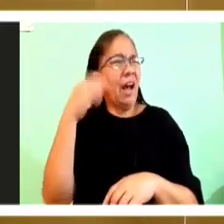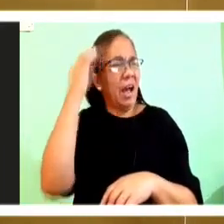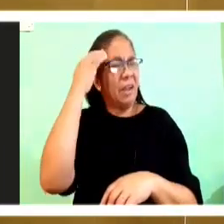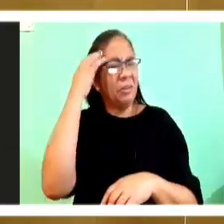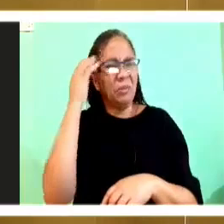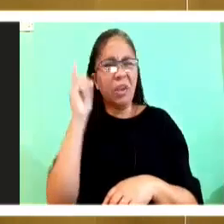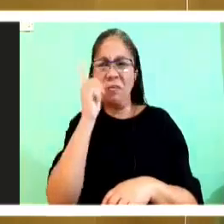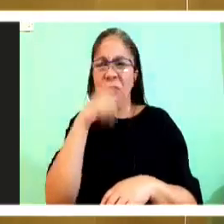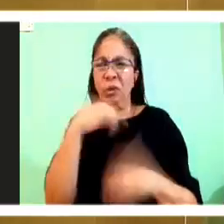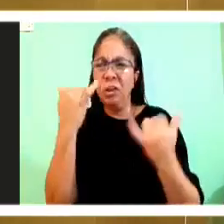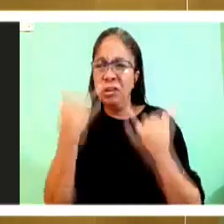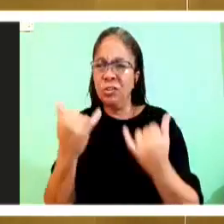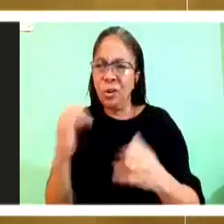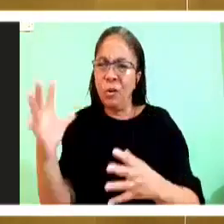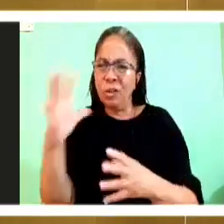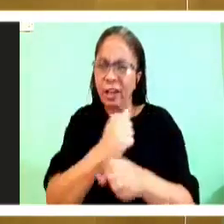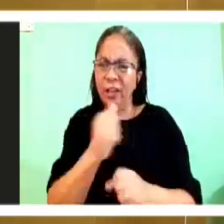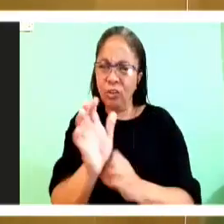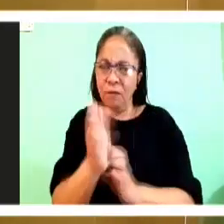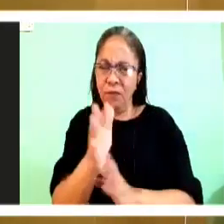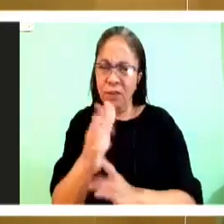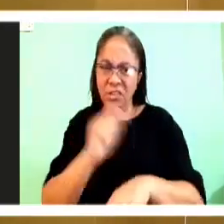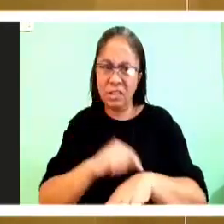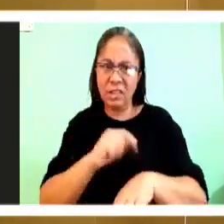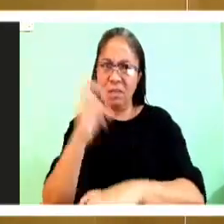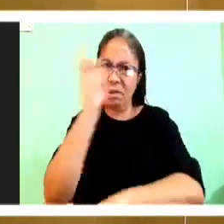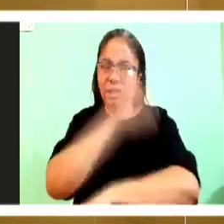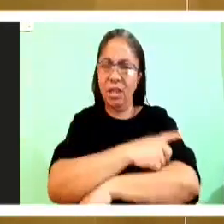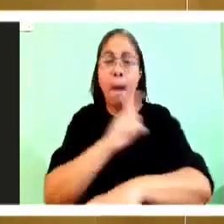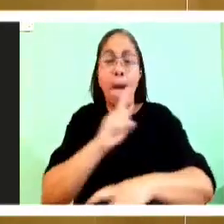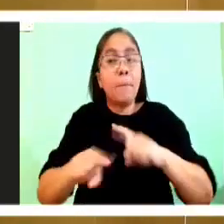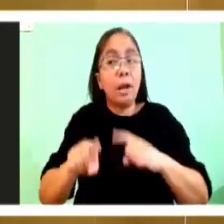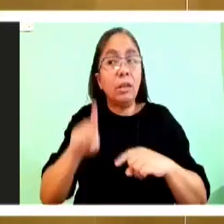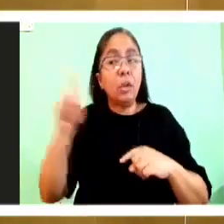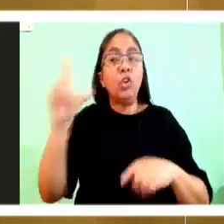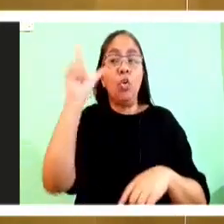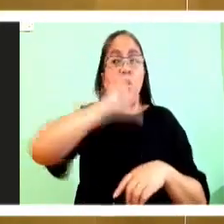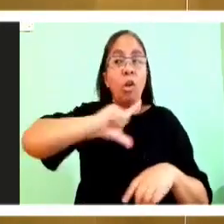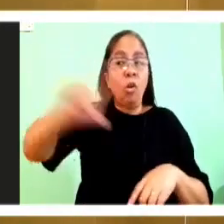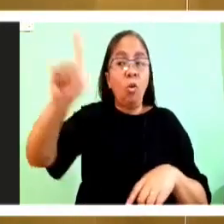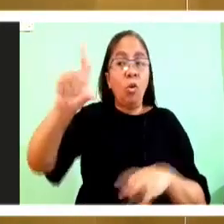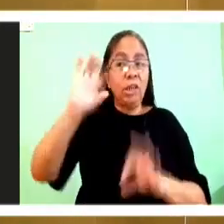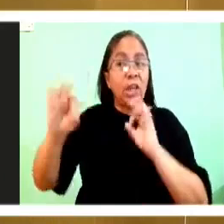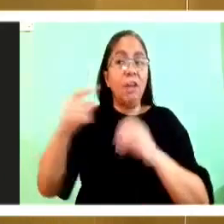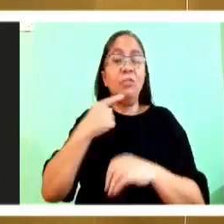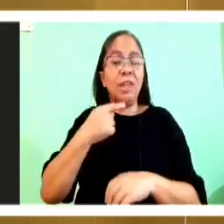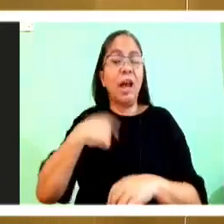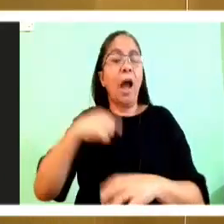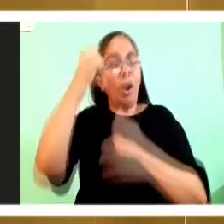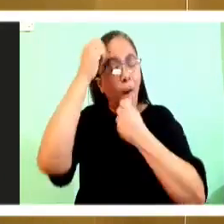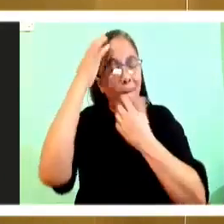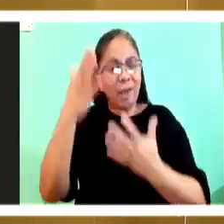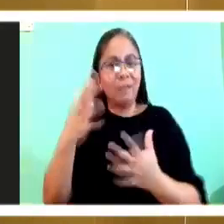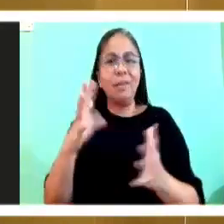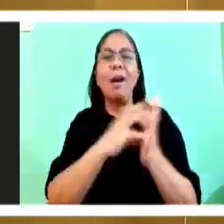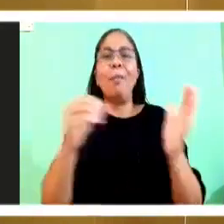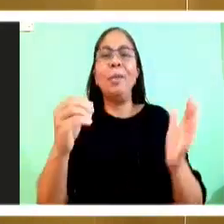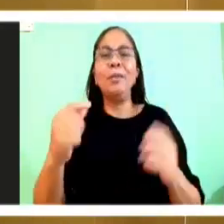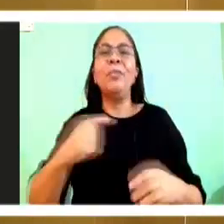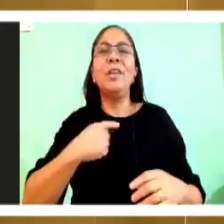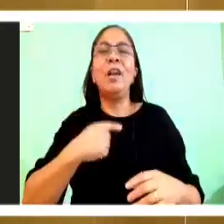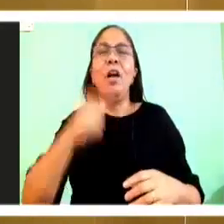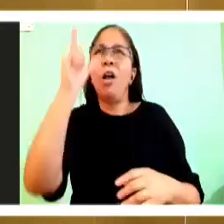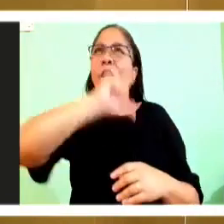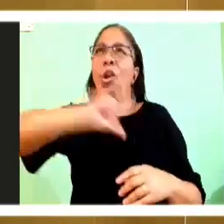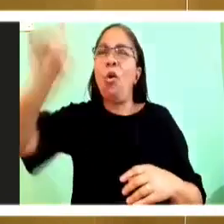But Lord, if you say so, I will do it. Say that with me now. Lord, if you